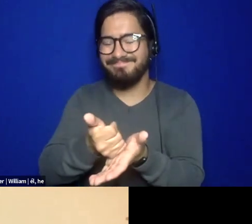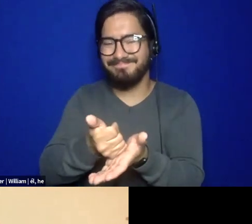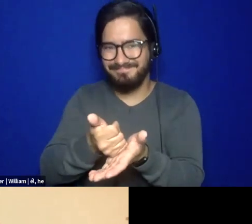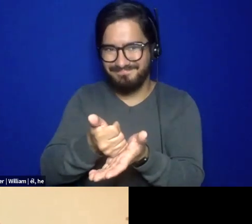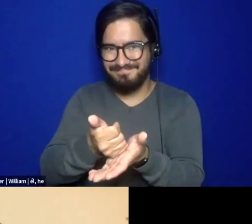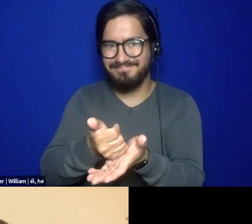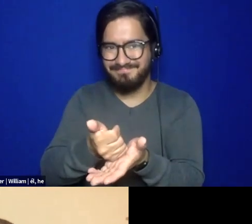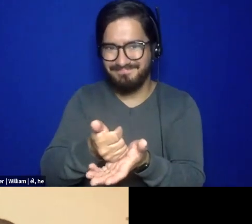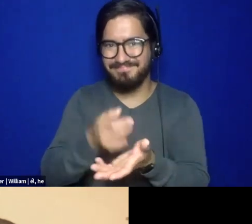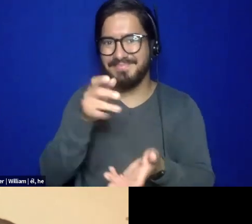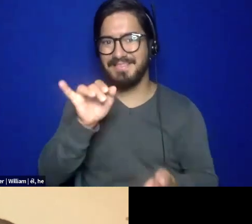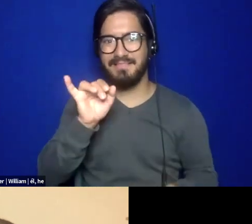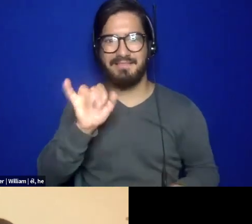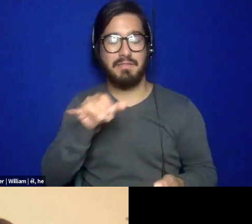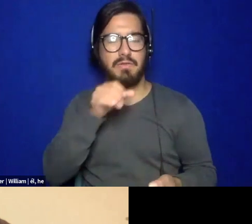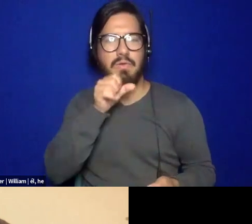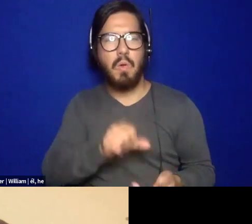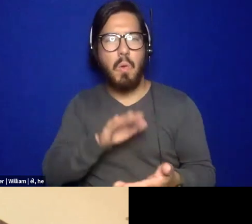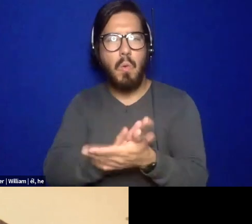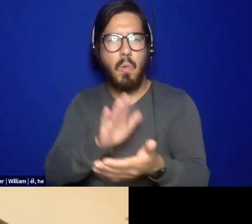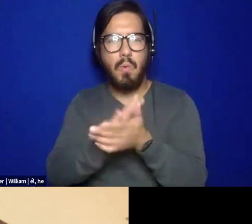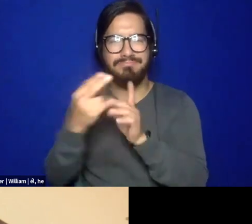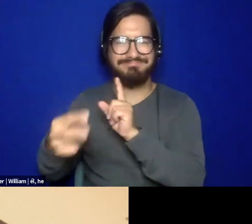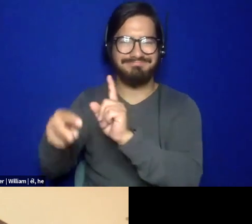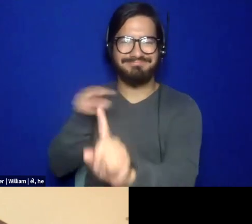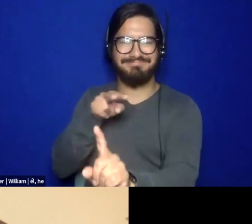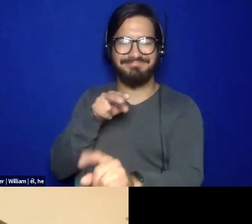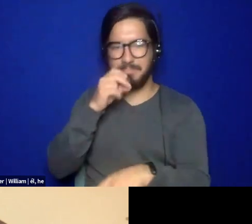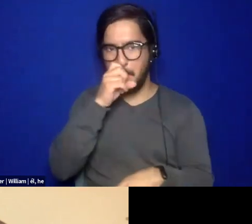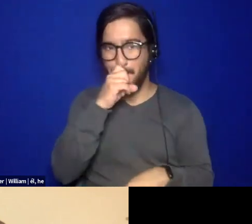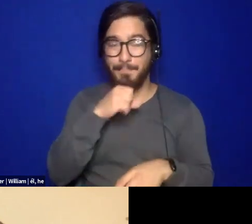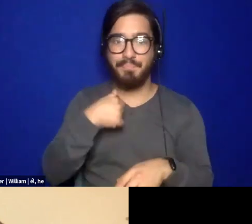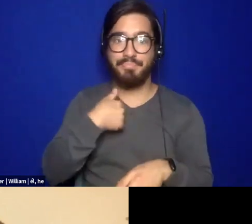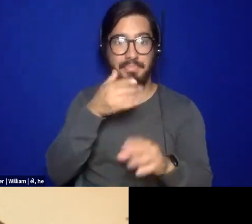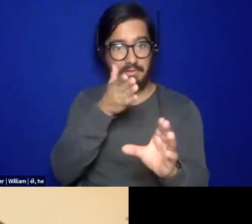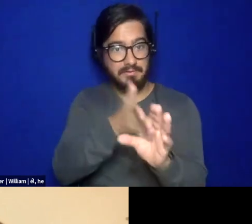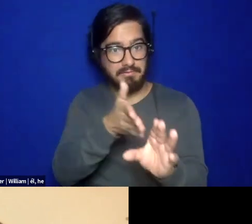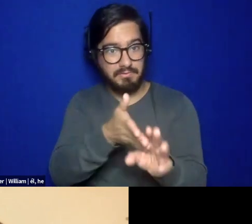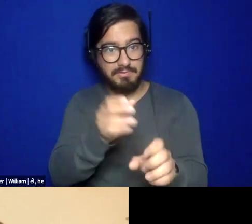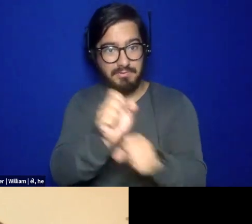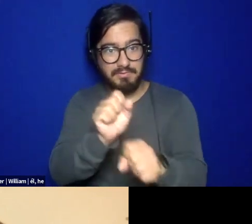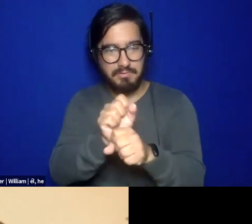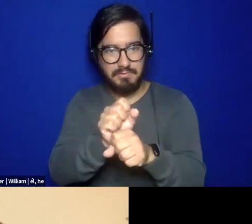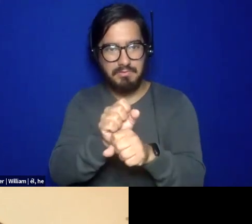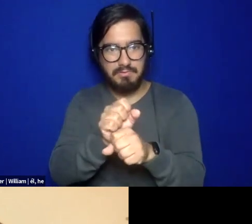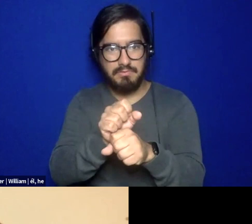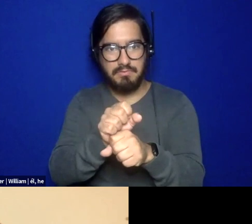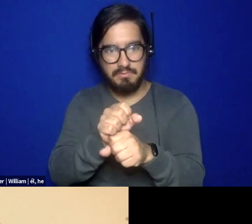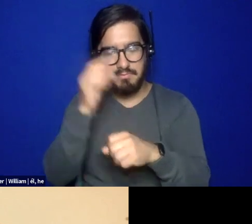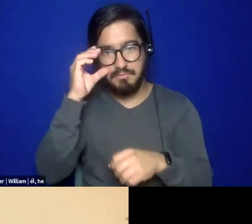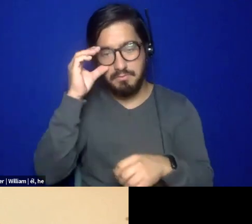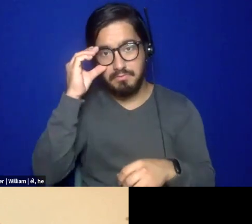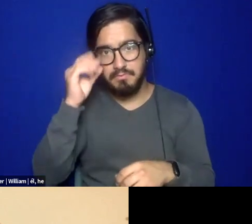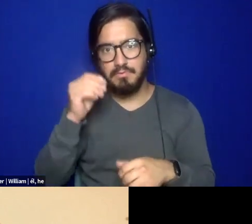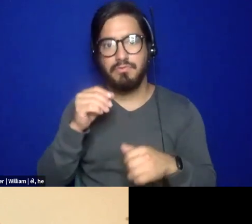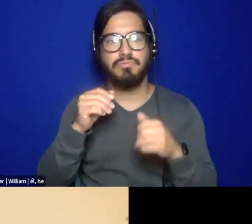that's, that's old school, you know, and I am a psychologist and, you know, Freud and Everson and, and, and all of those old white dudes with, with,